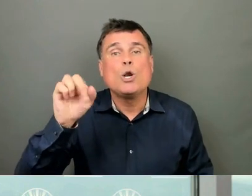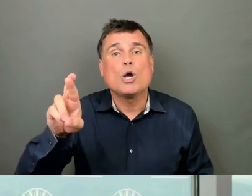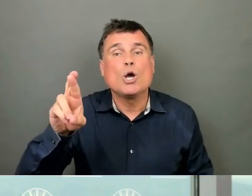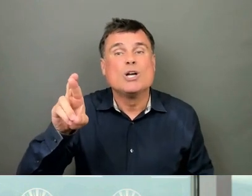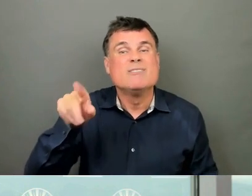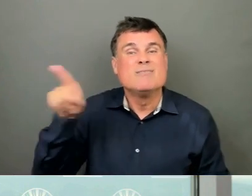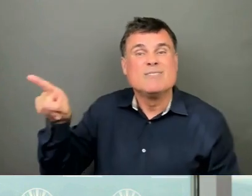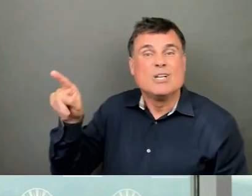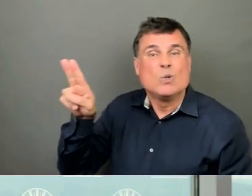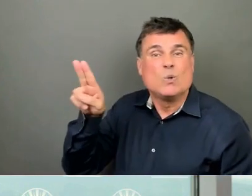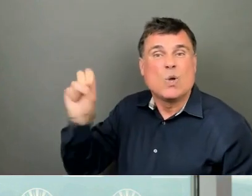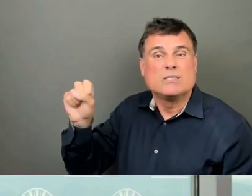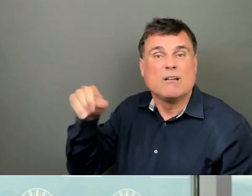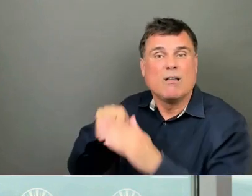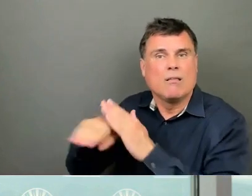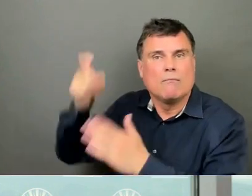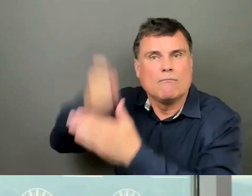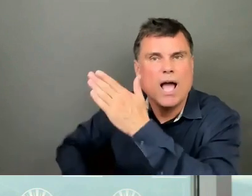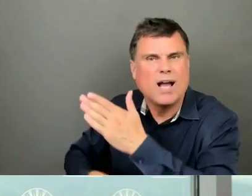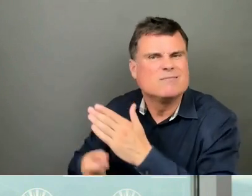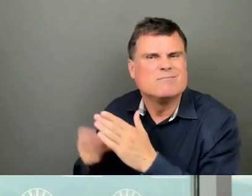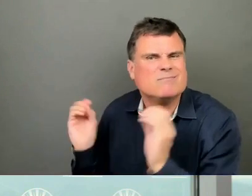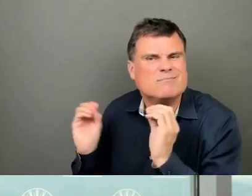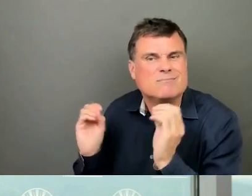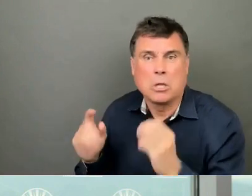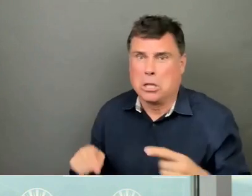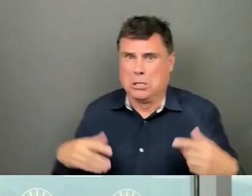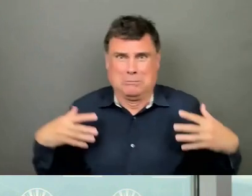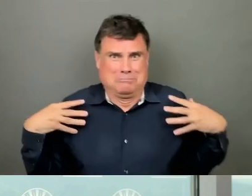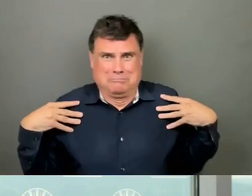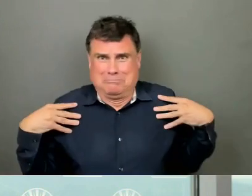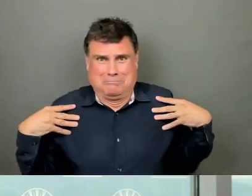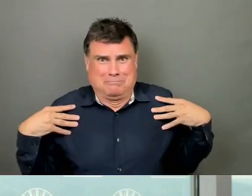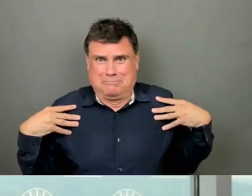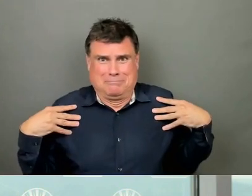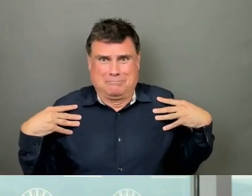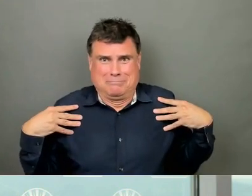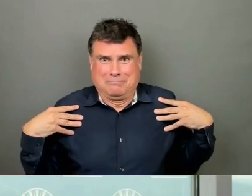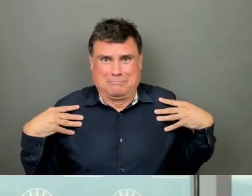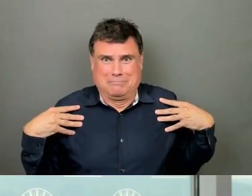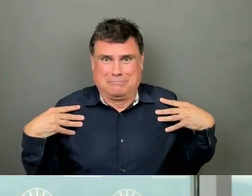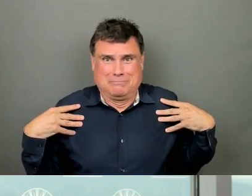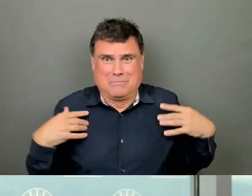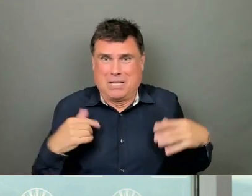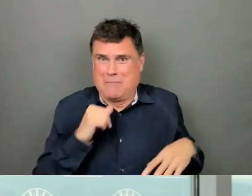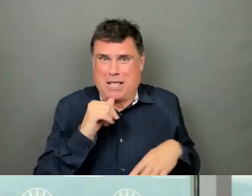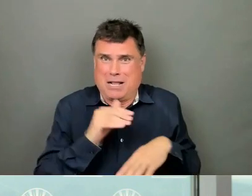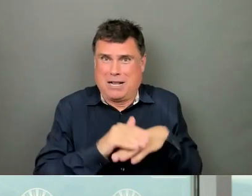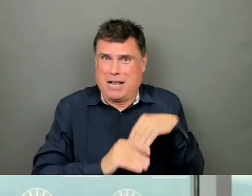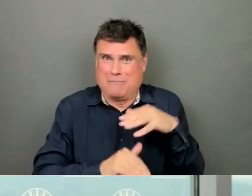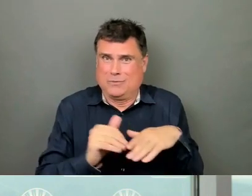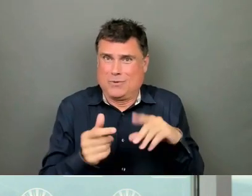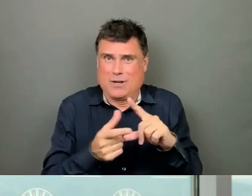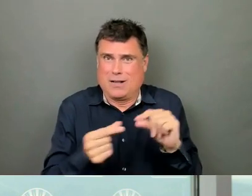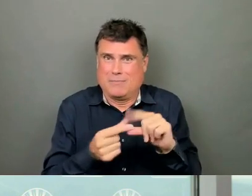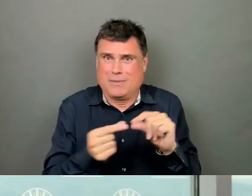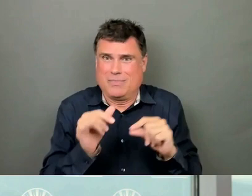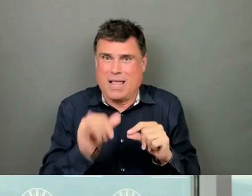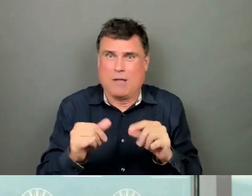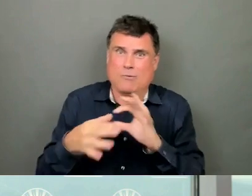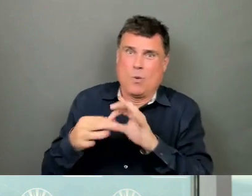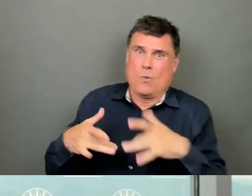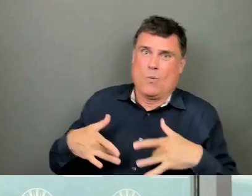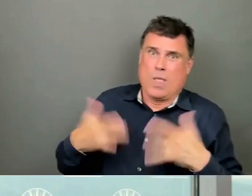That is, that is well outside of my lane. Graham, I, I don't feel comfortable commenting on issues of